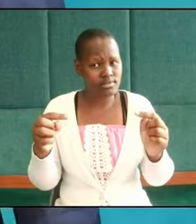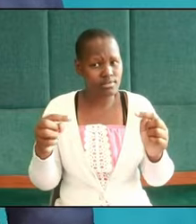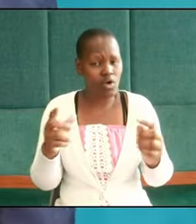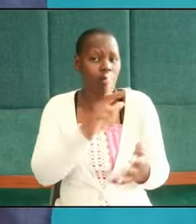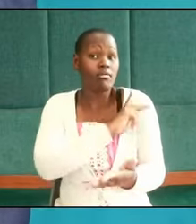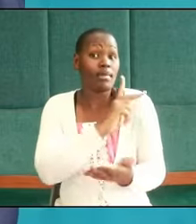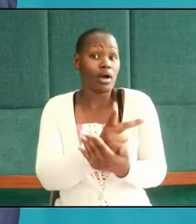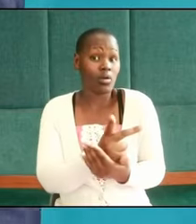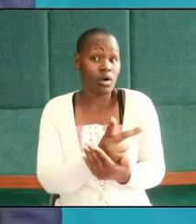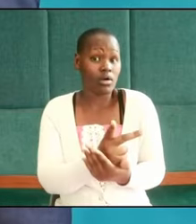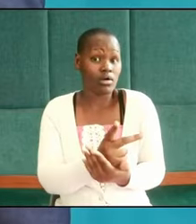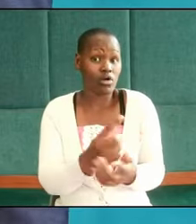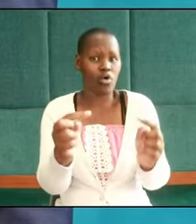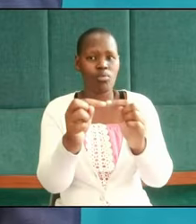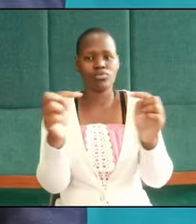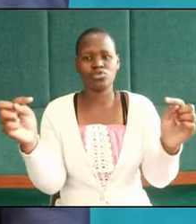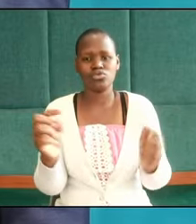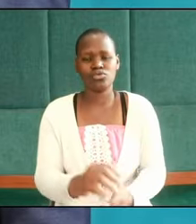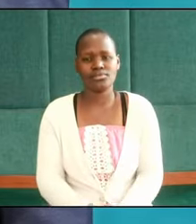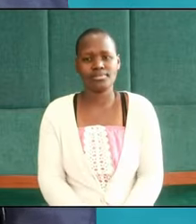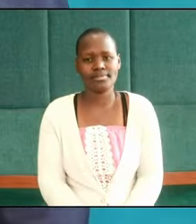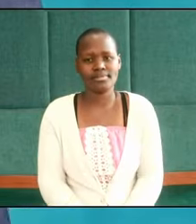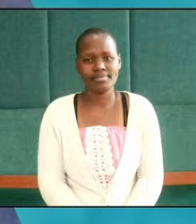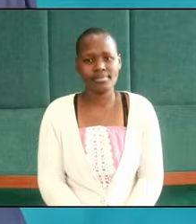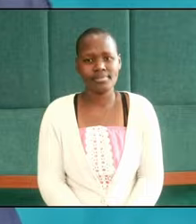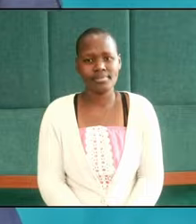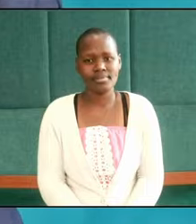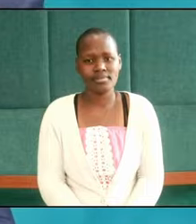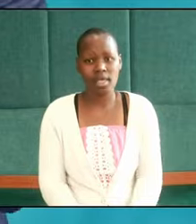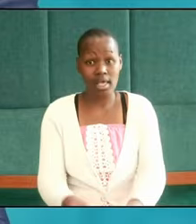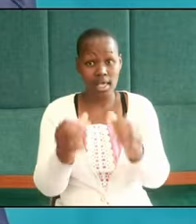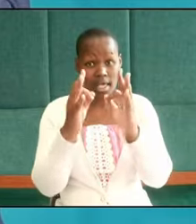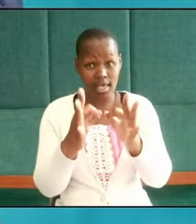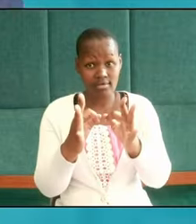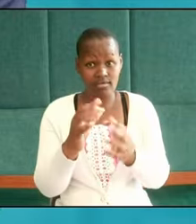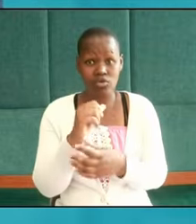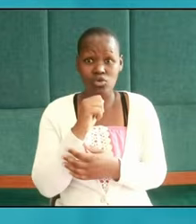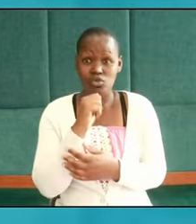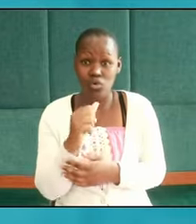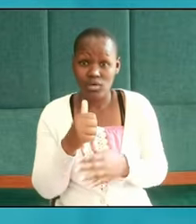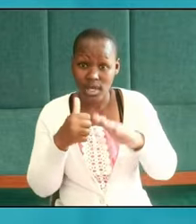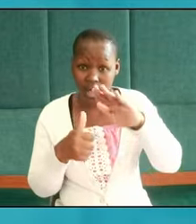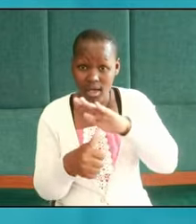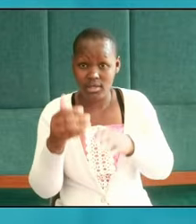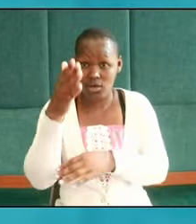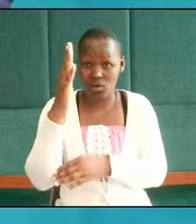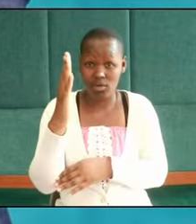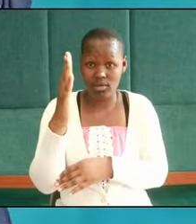power or position if we are not under God